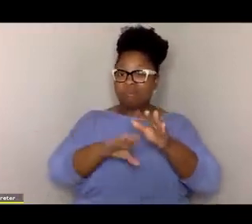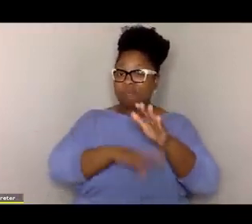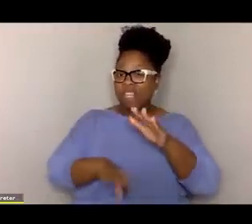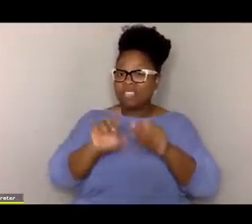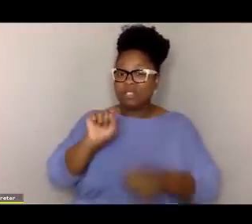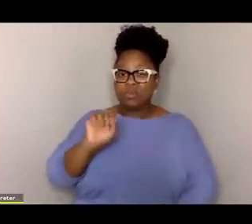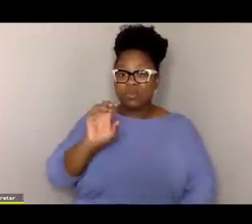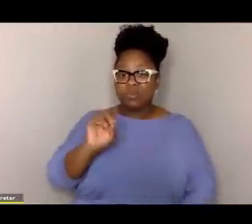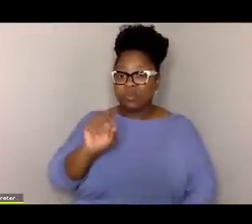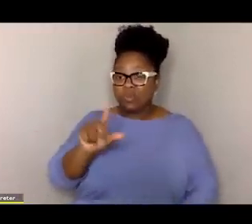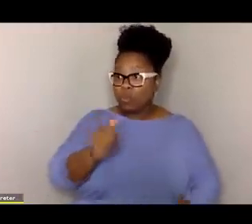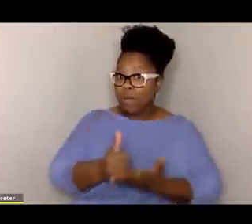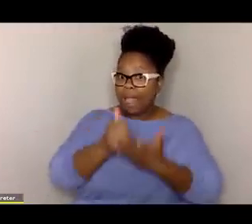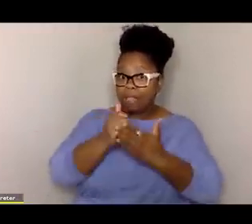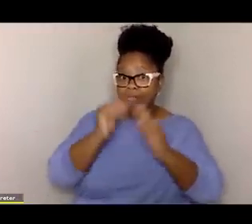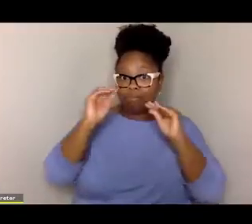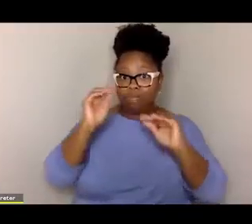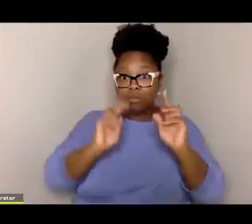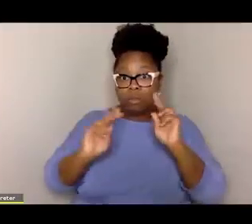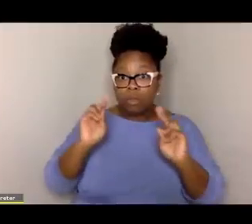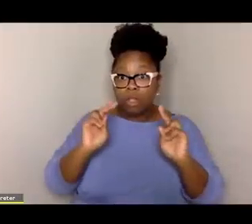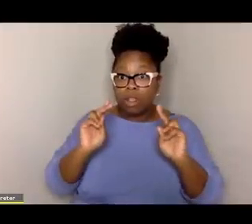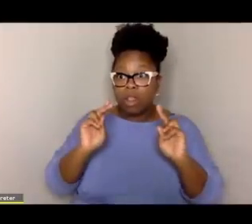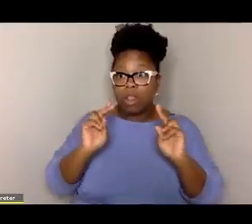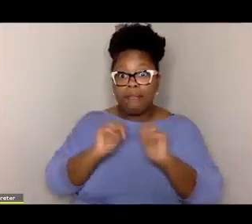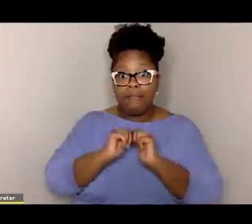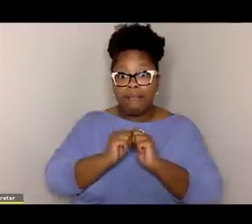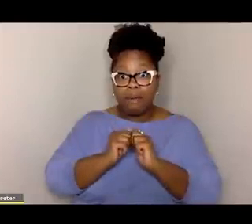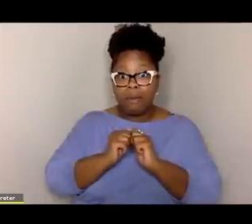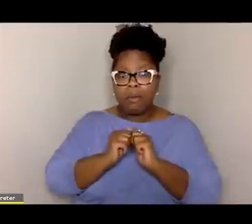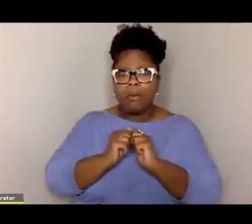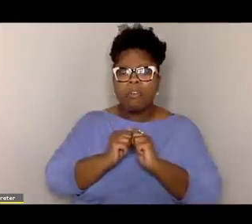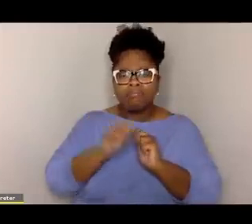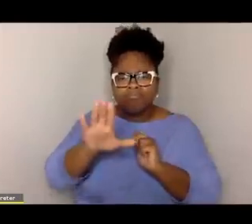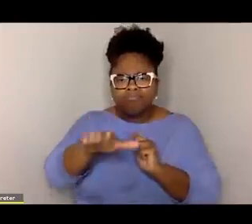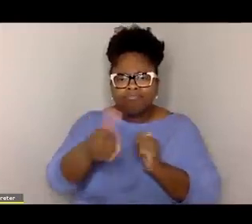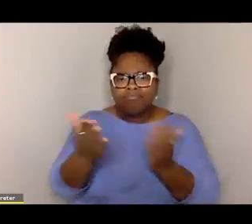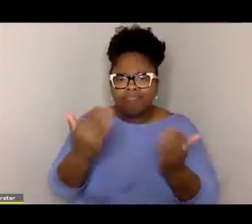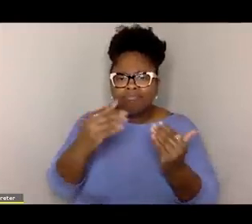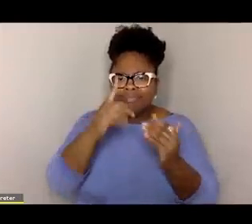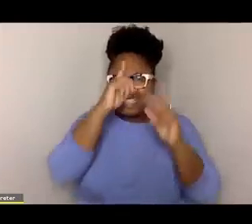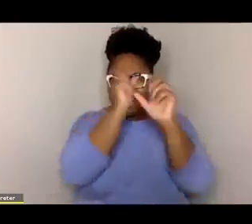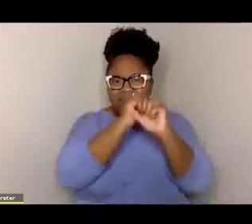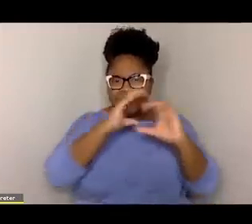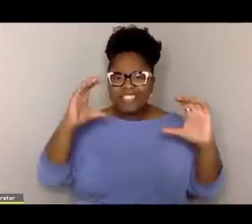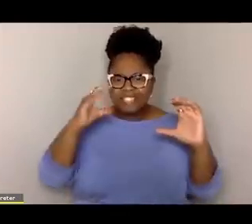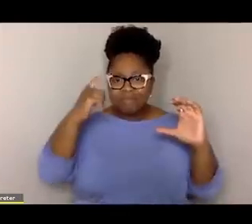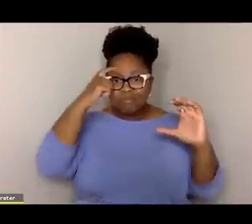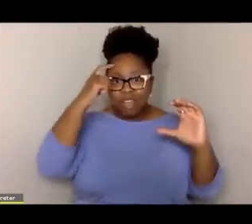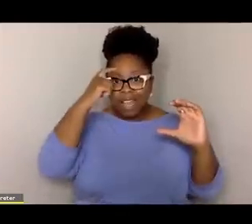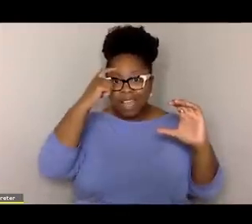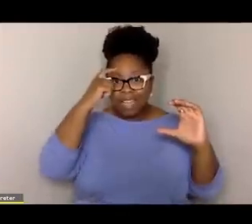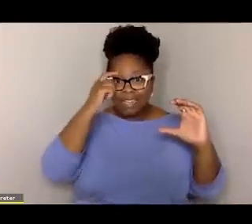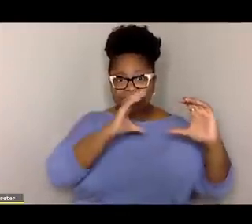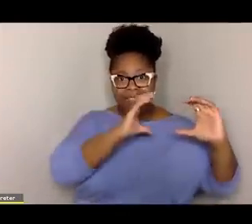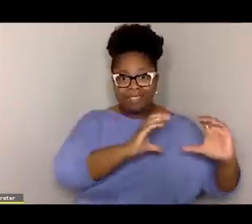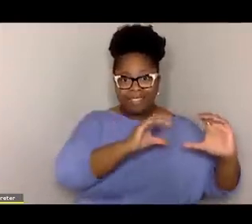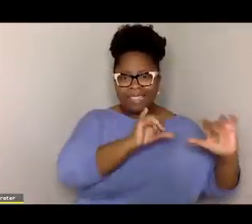and one of the simple fundamental tools we do to, to help teach people these things is have them envision the brain as this